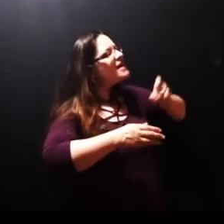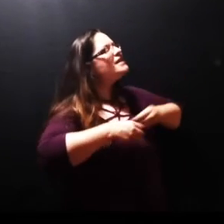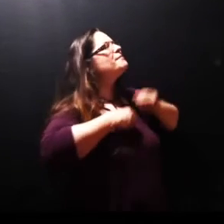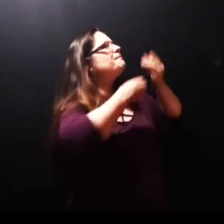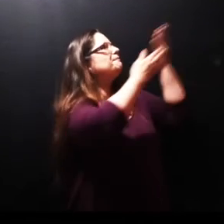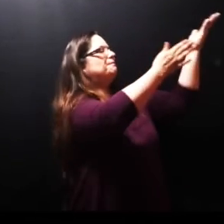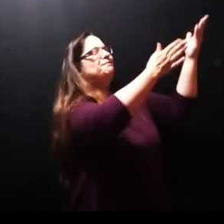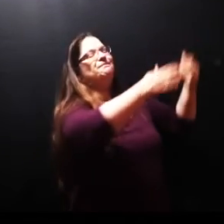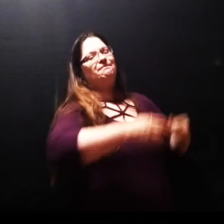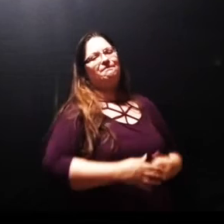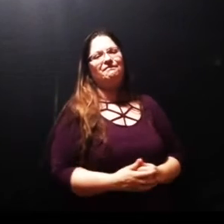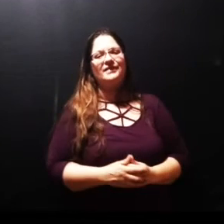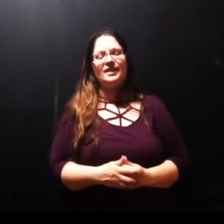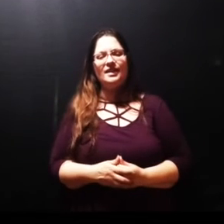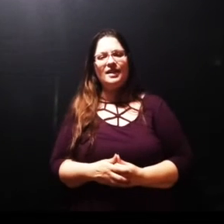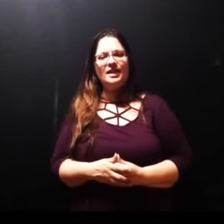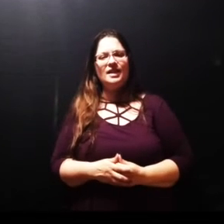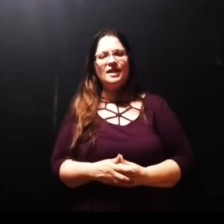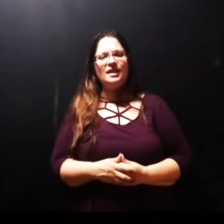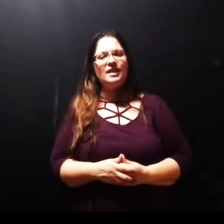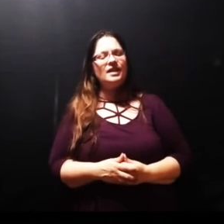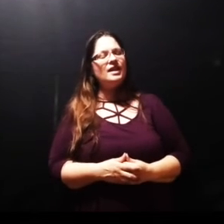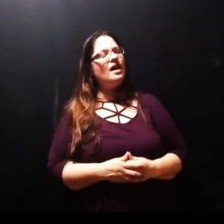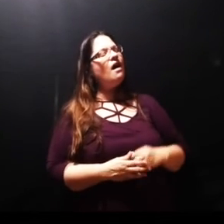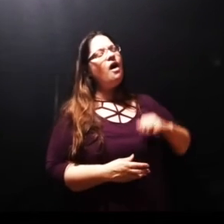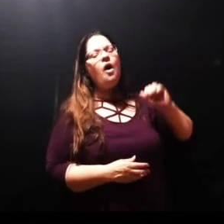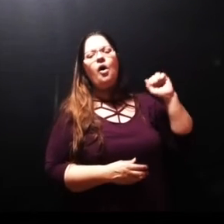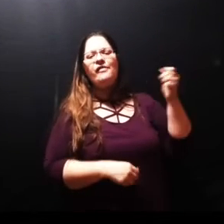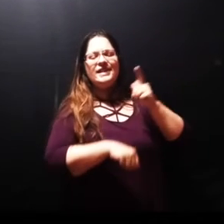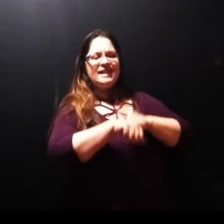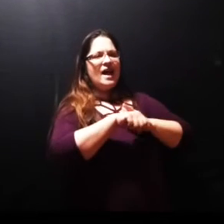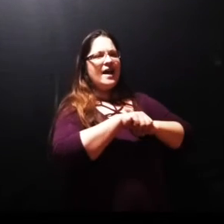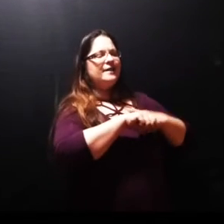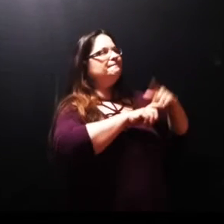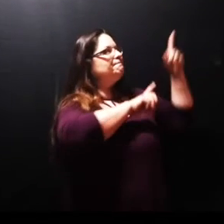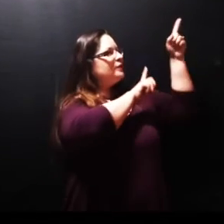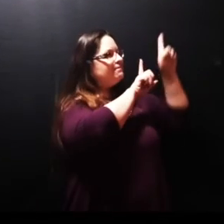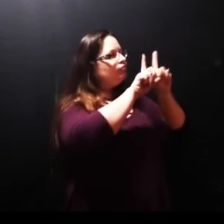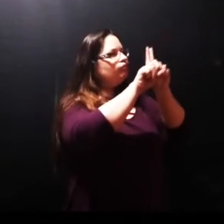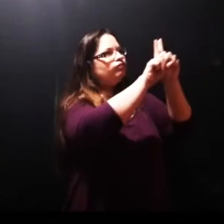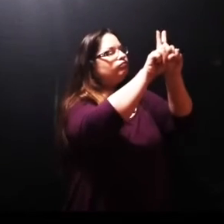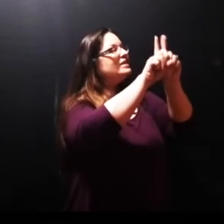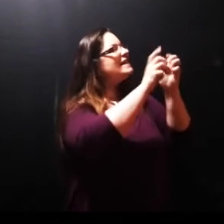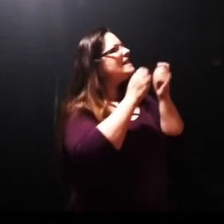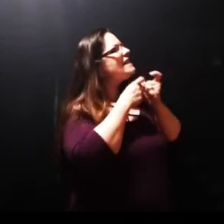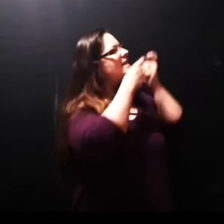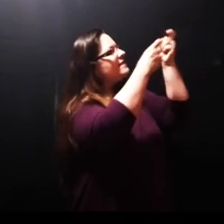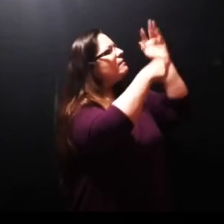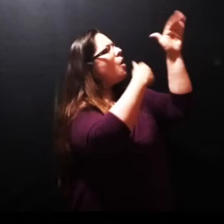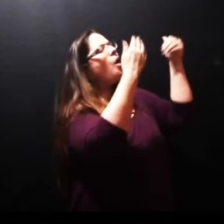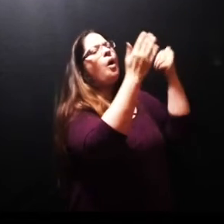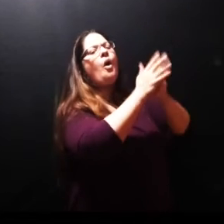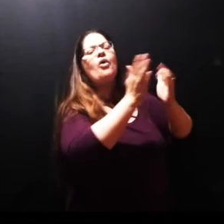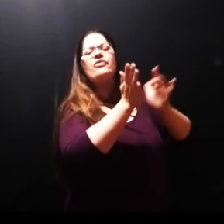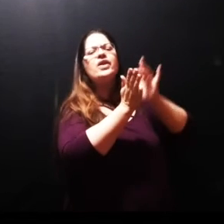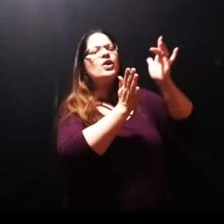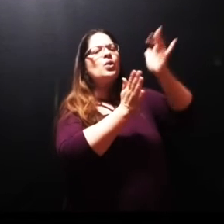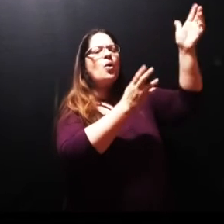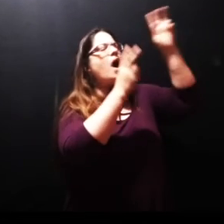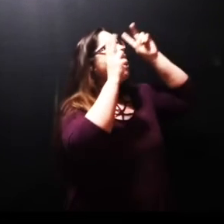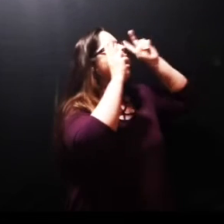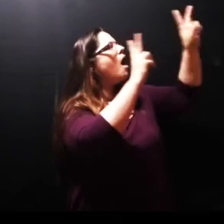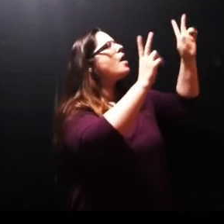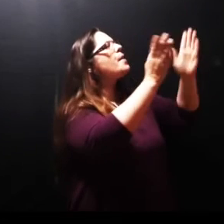in our lives and in our healings and in our walk with him we give him the glory we give him the honor we give him the praise